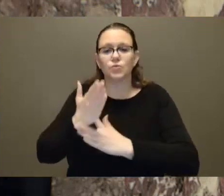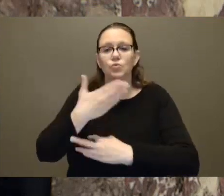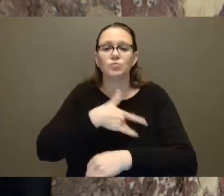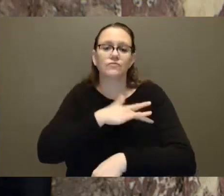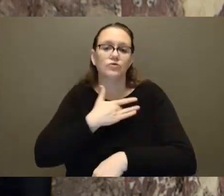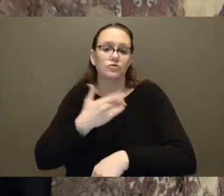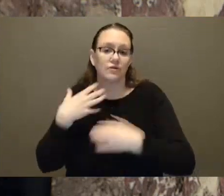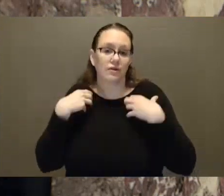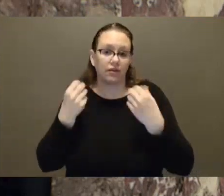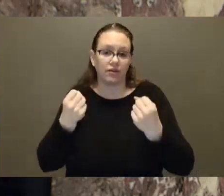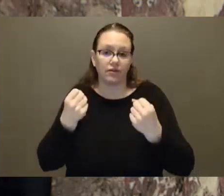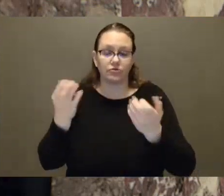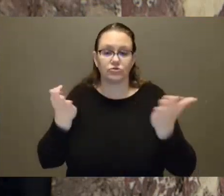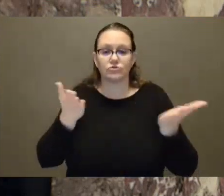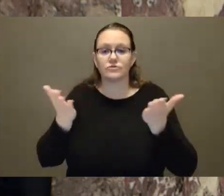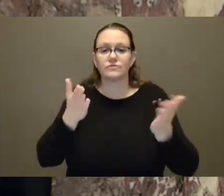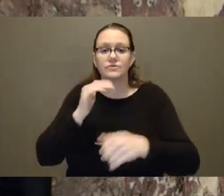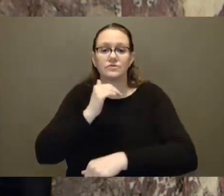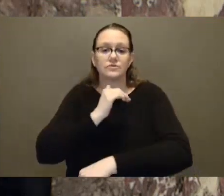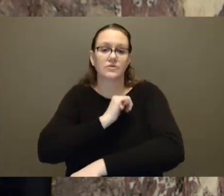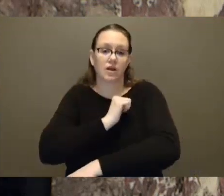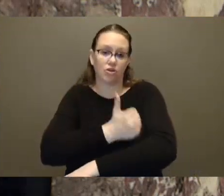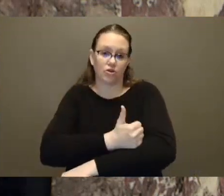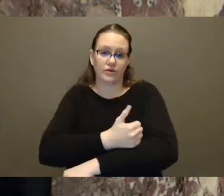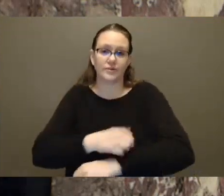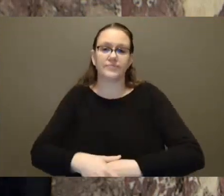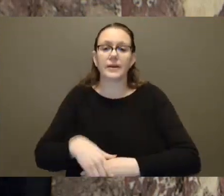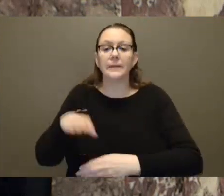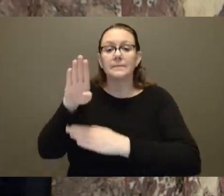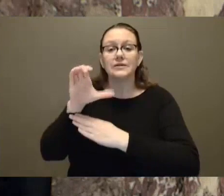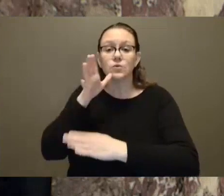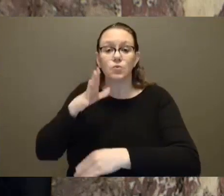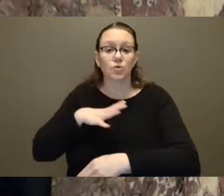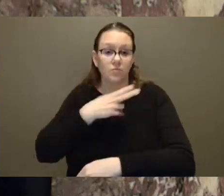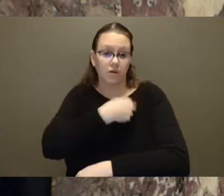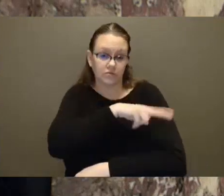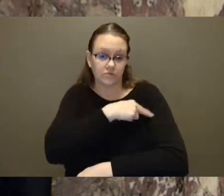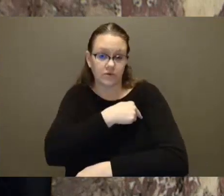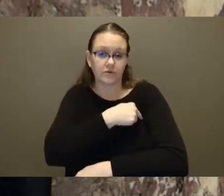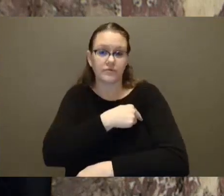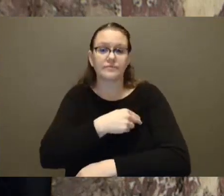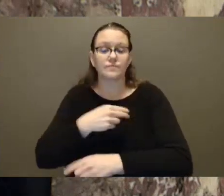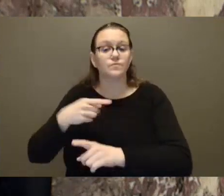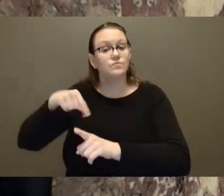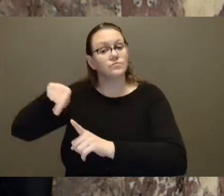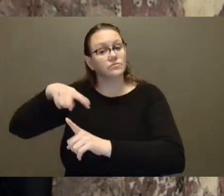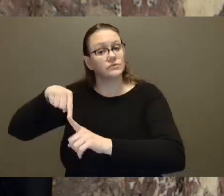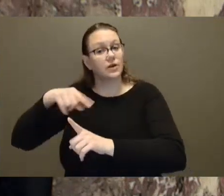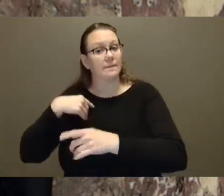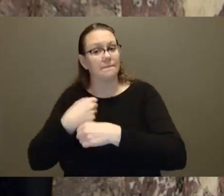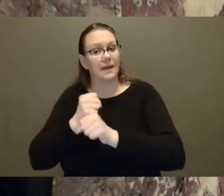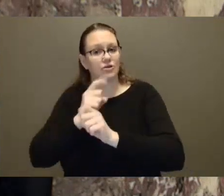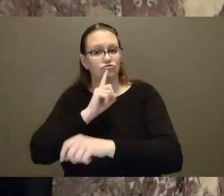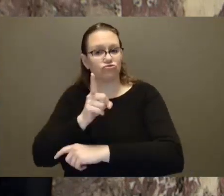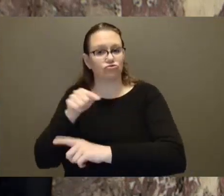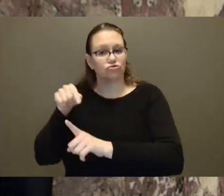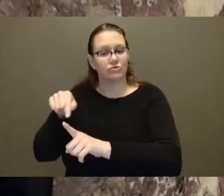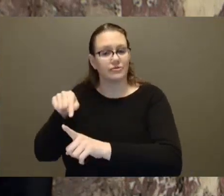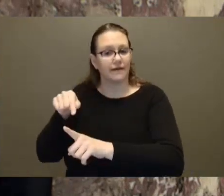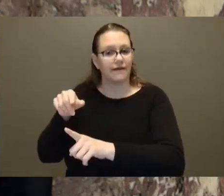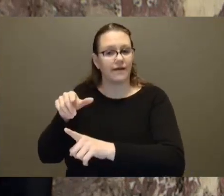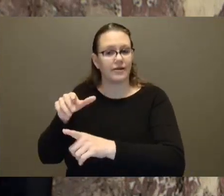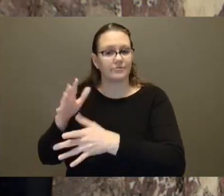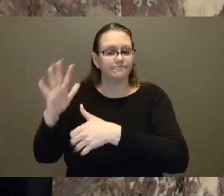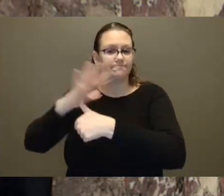to ensure that that community of primary care, which is essential to dealing with something such as endometriosis, is